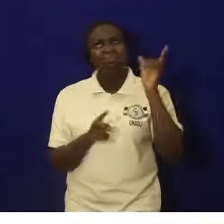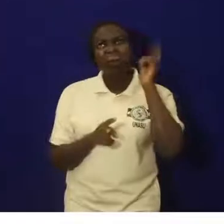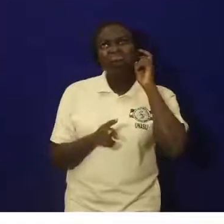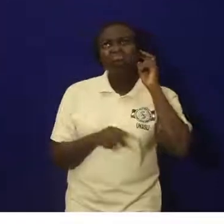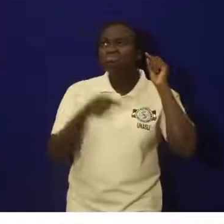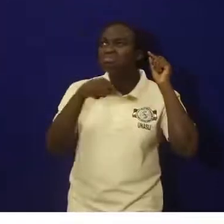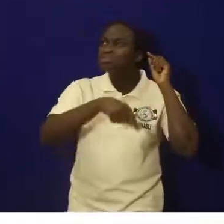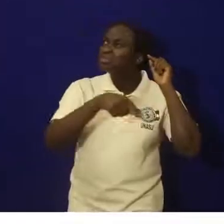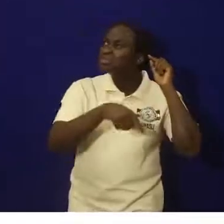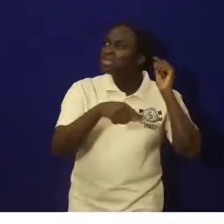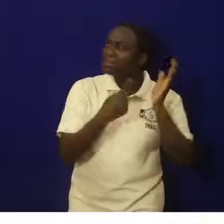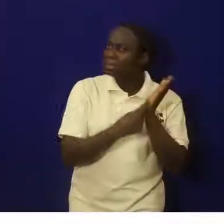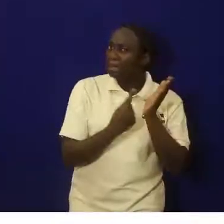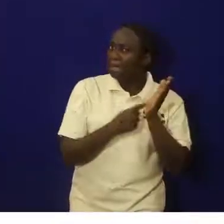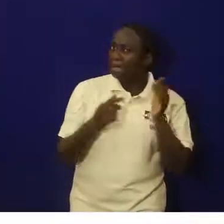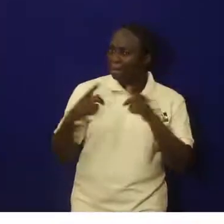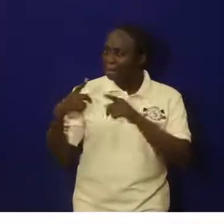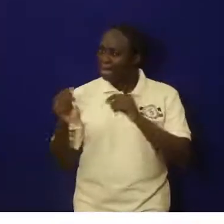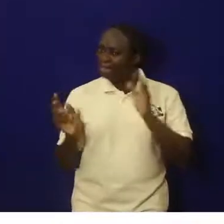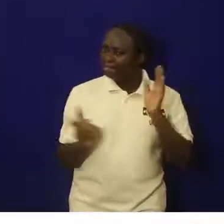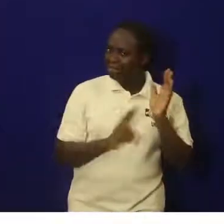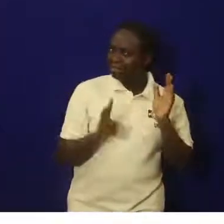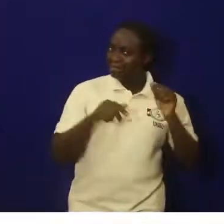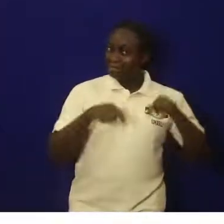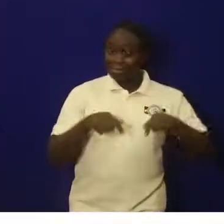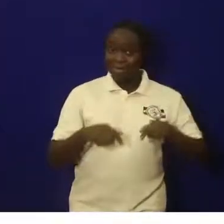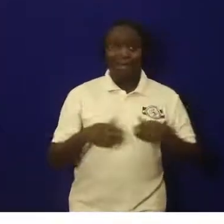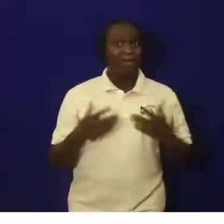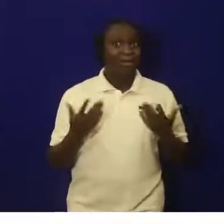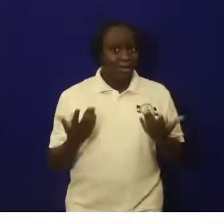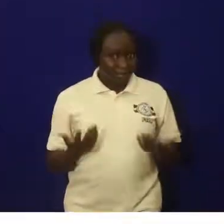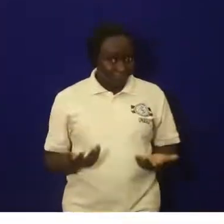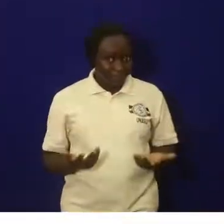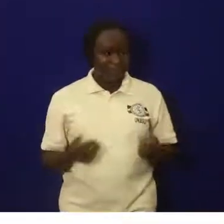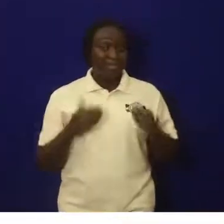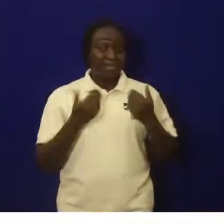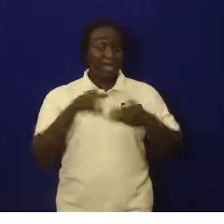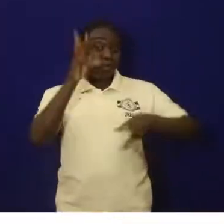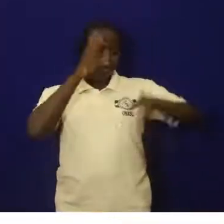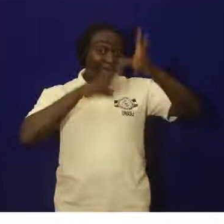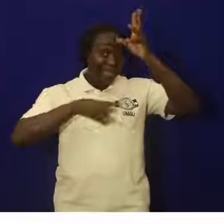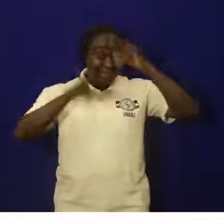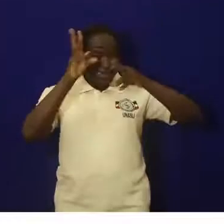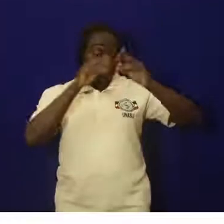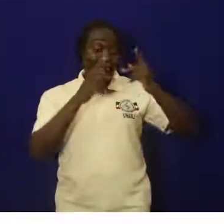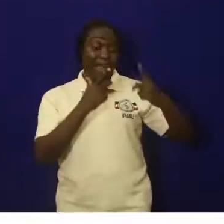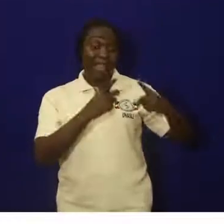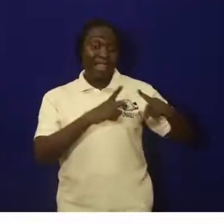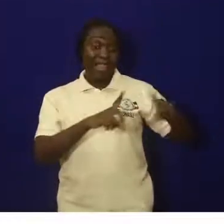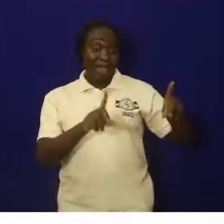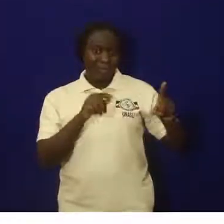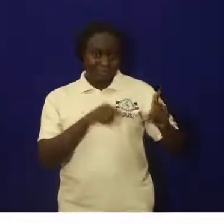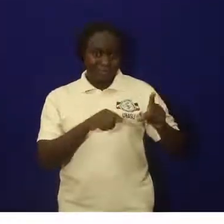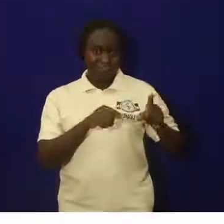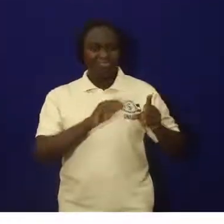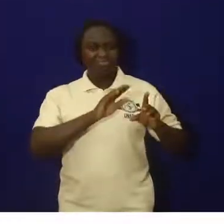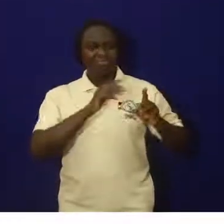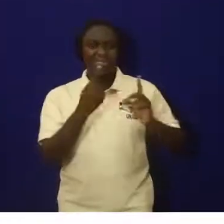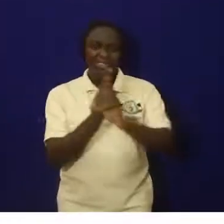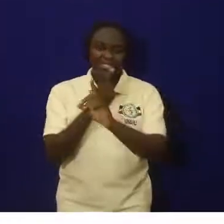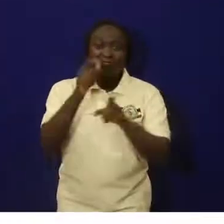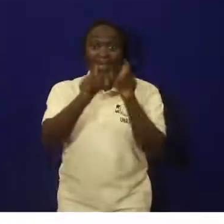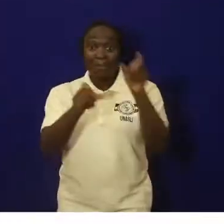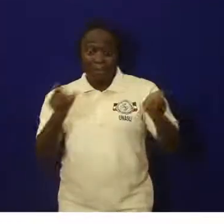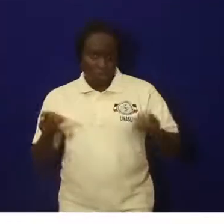hear? No, Uganda. So, when we study the languages of the people,